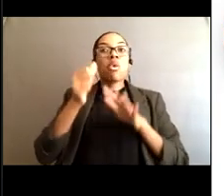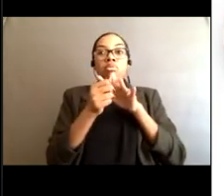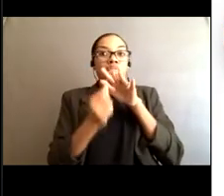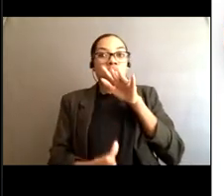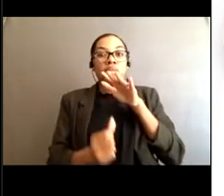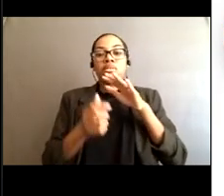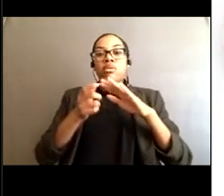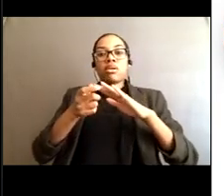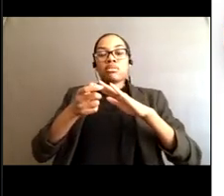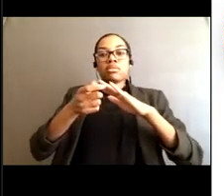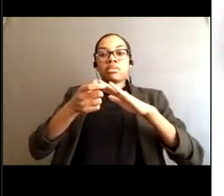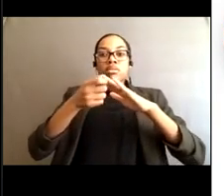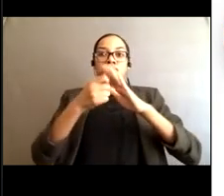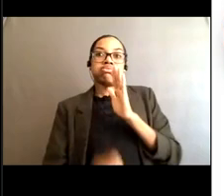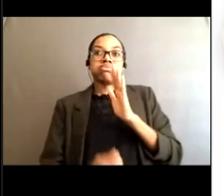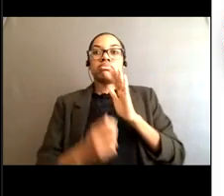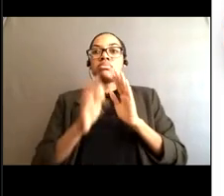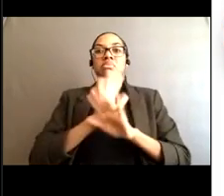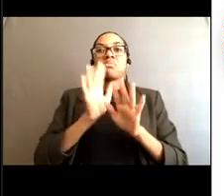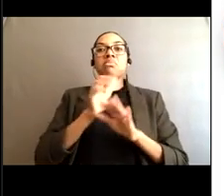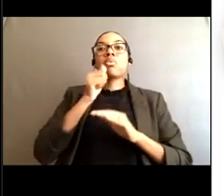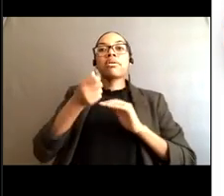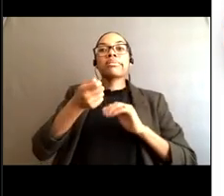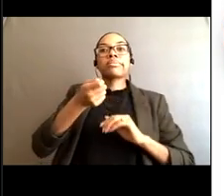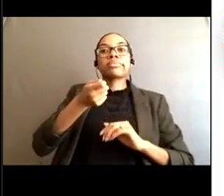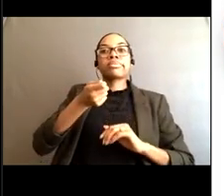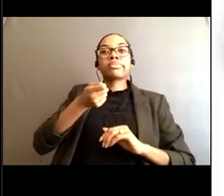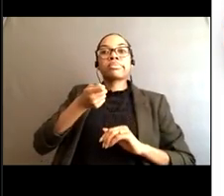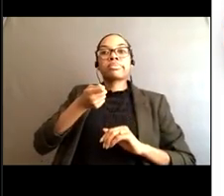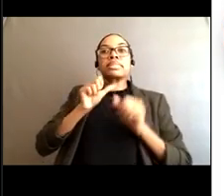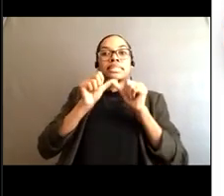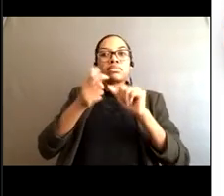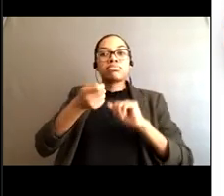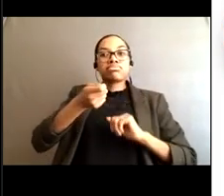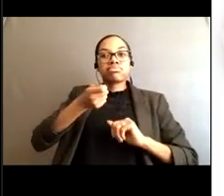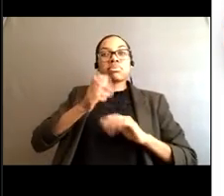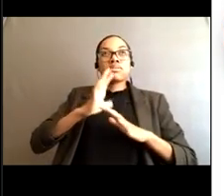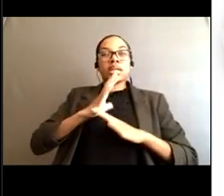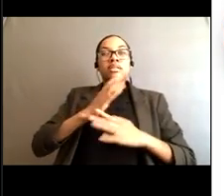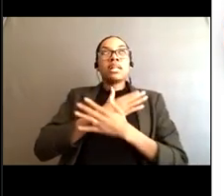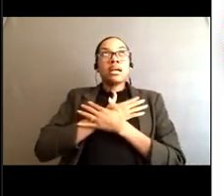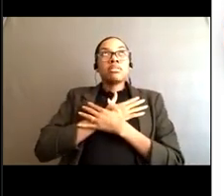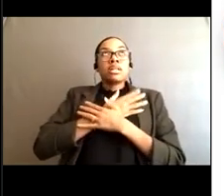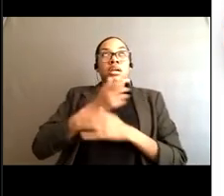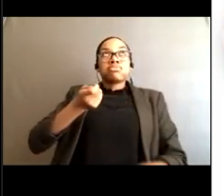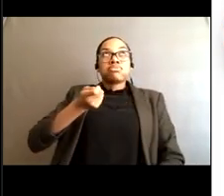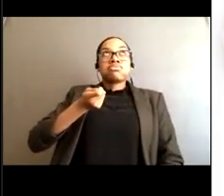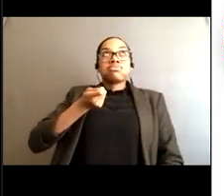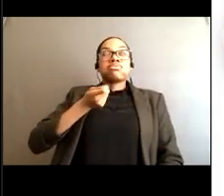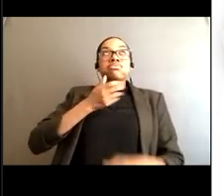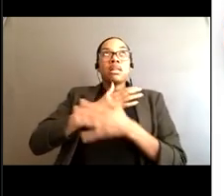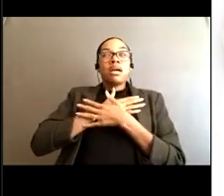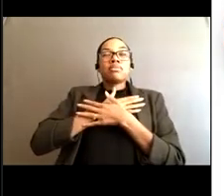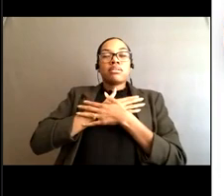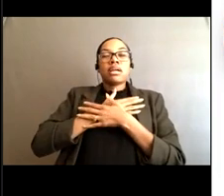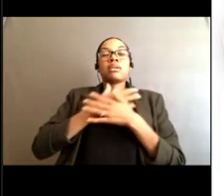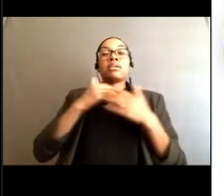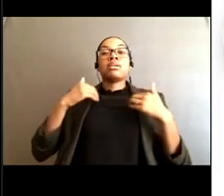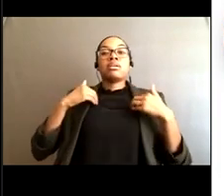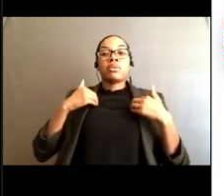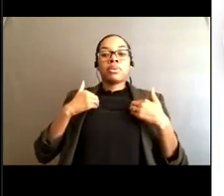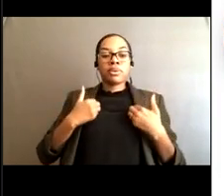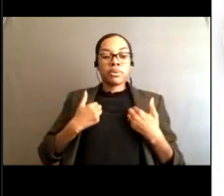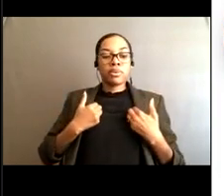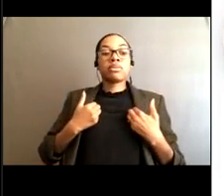Don't swim straight back to shore swim parallel to shore to the right or to the left and try to wave for help